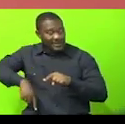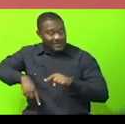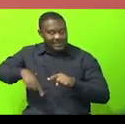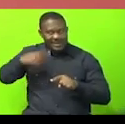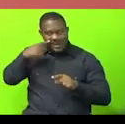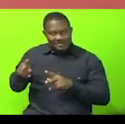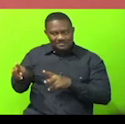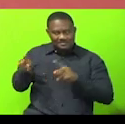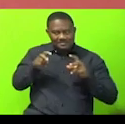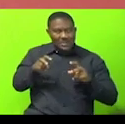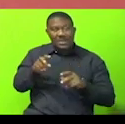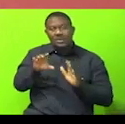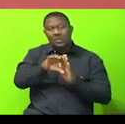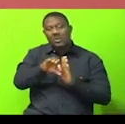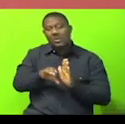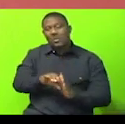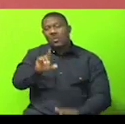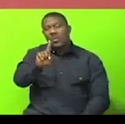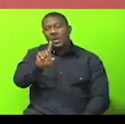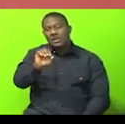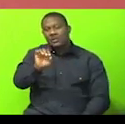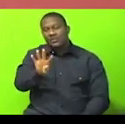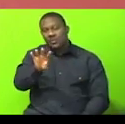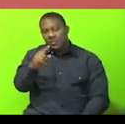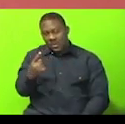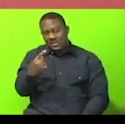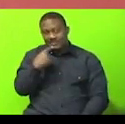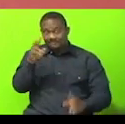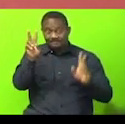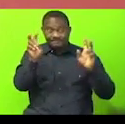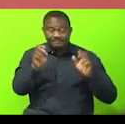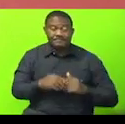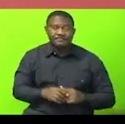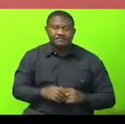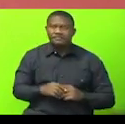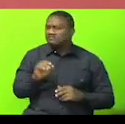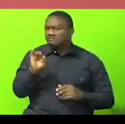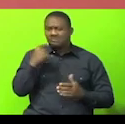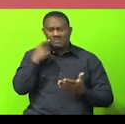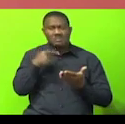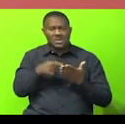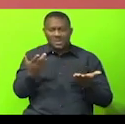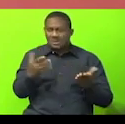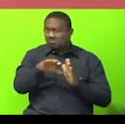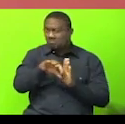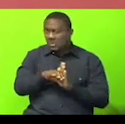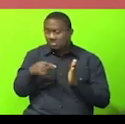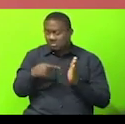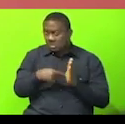Article 104 says, Except as otherwise provided in this Constitution,